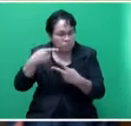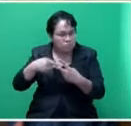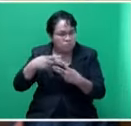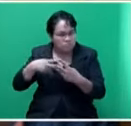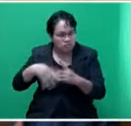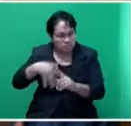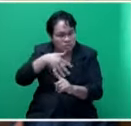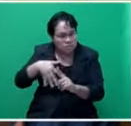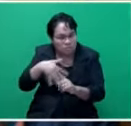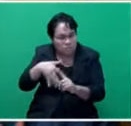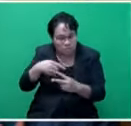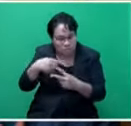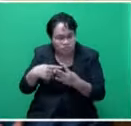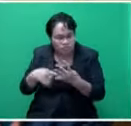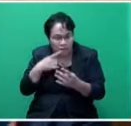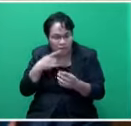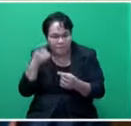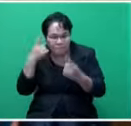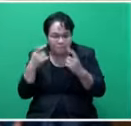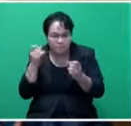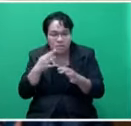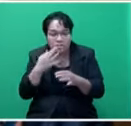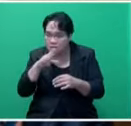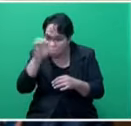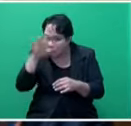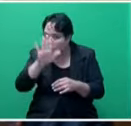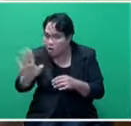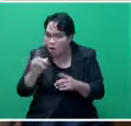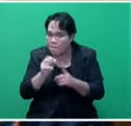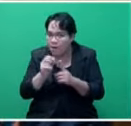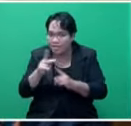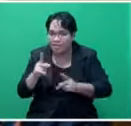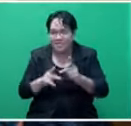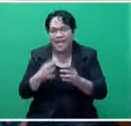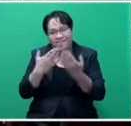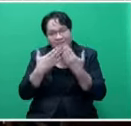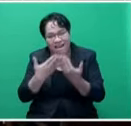is raised in this house, and also be mindful of your priorities, not violent.